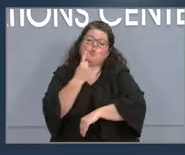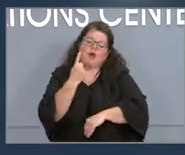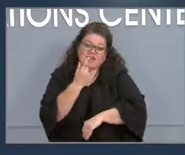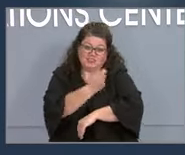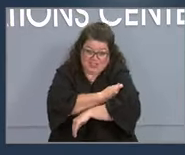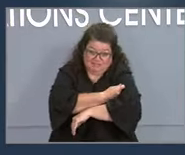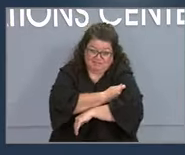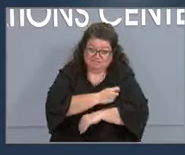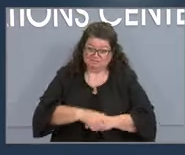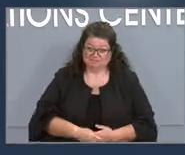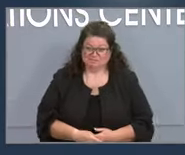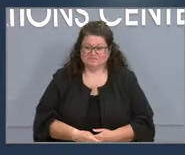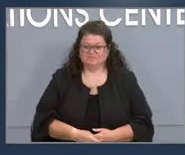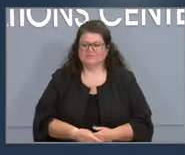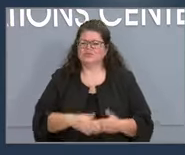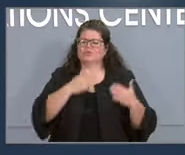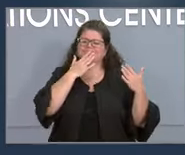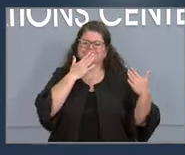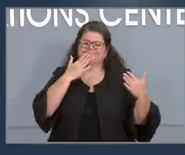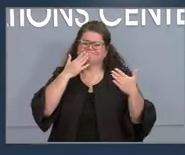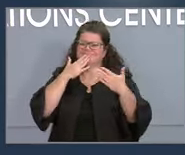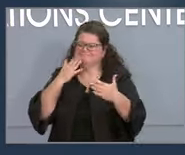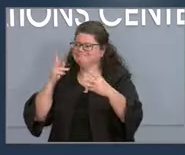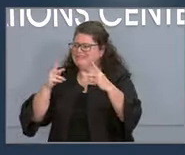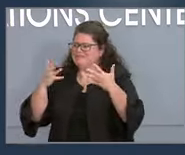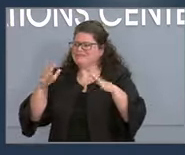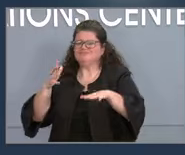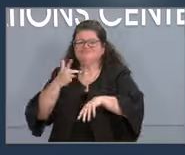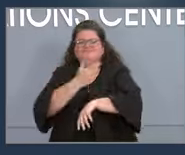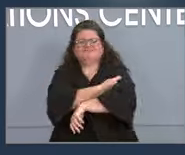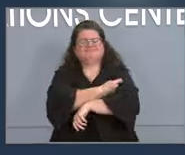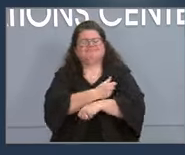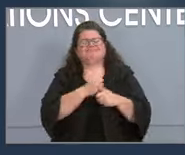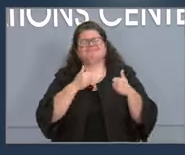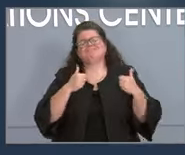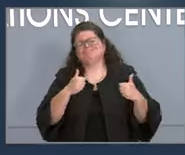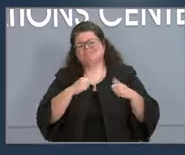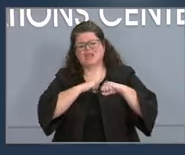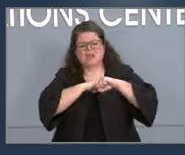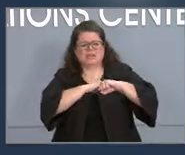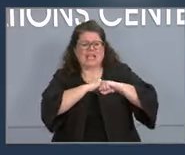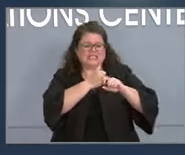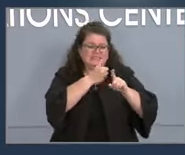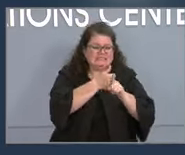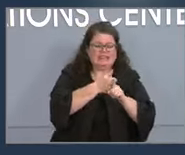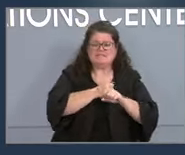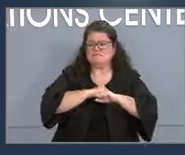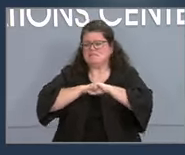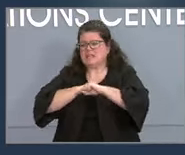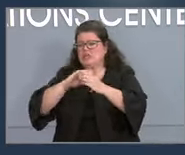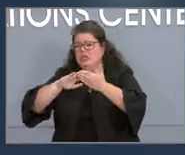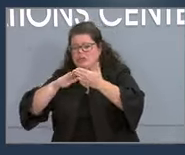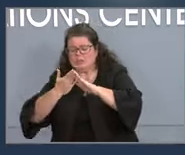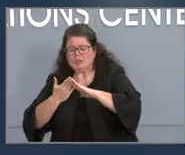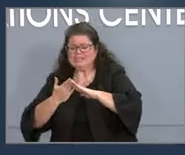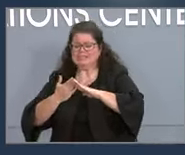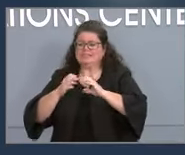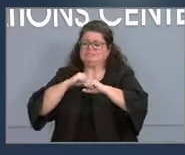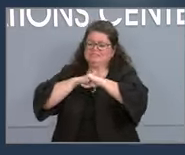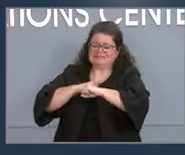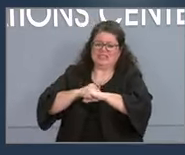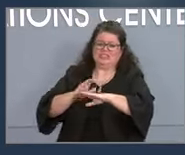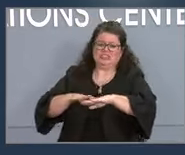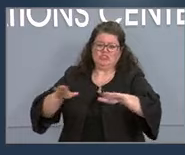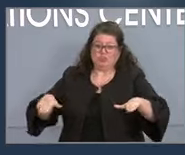I want to thank the millions of North Carolinians who've already been vaccinated and are protecting themselves, their communities and our children who cannot yet get